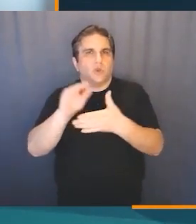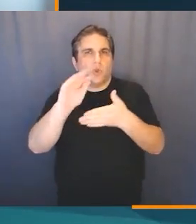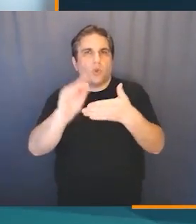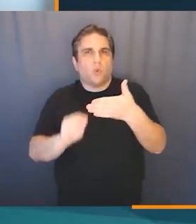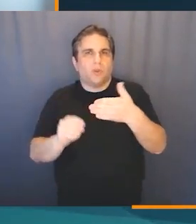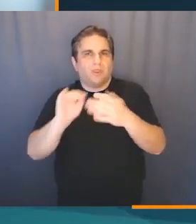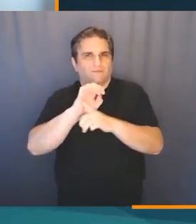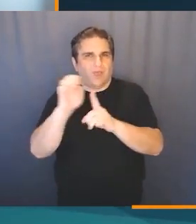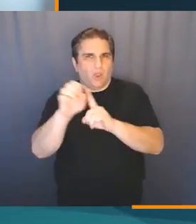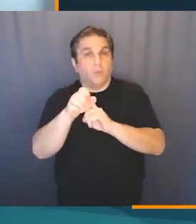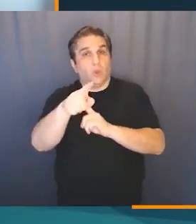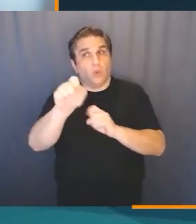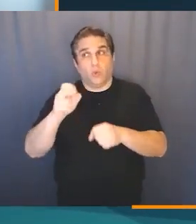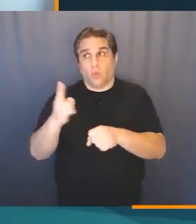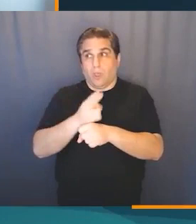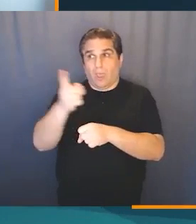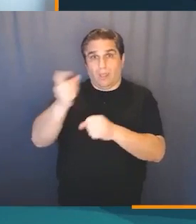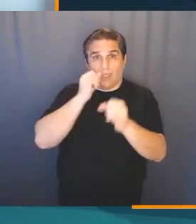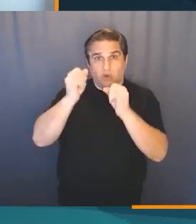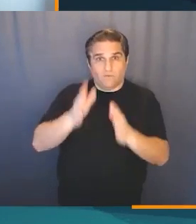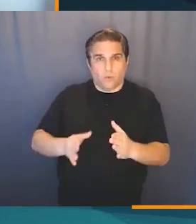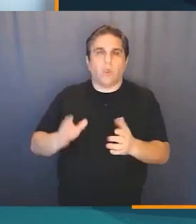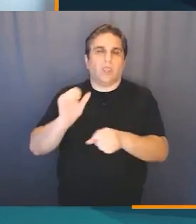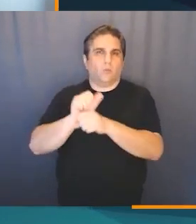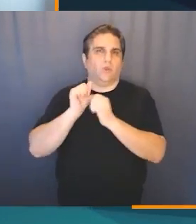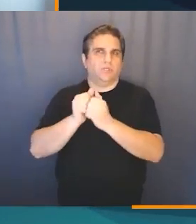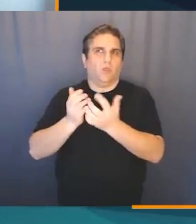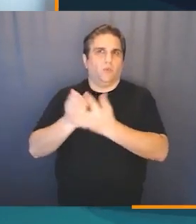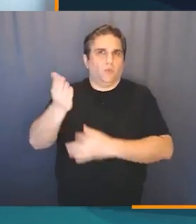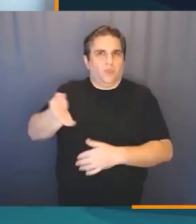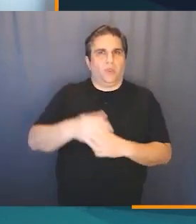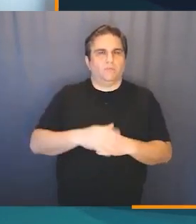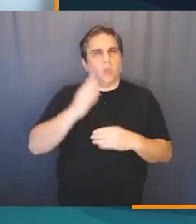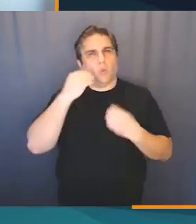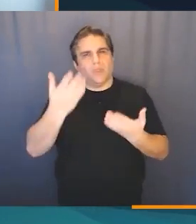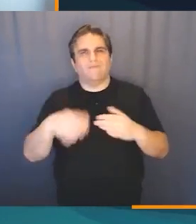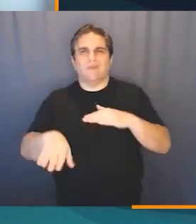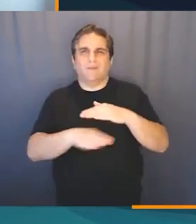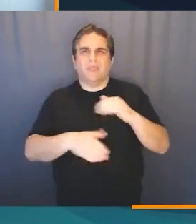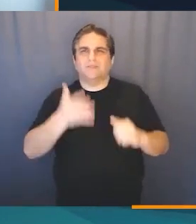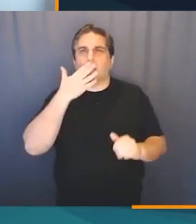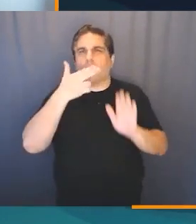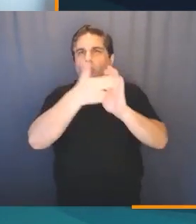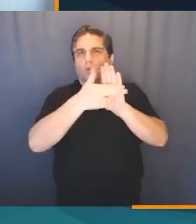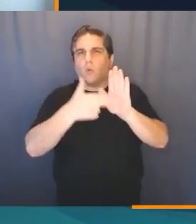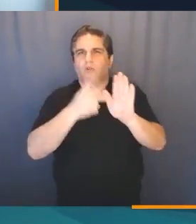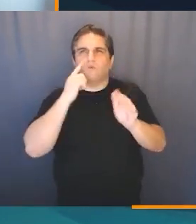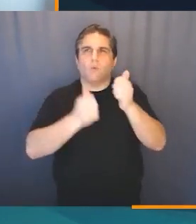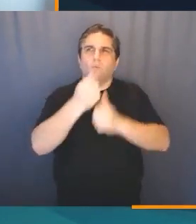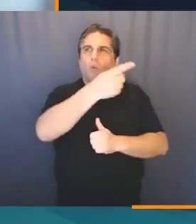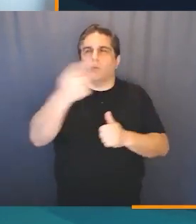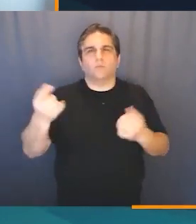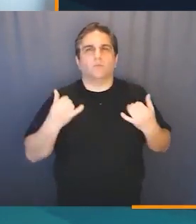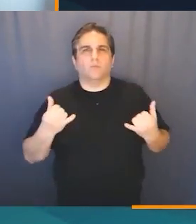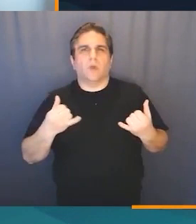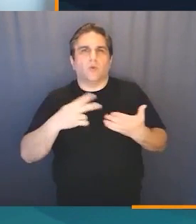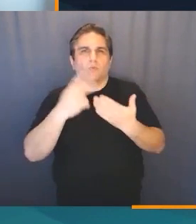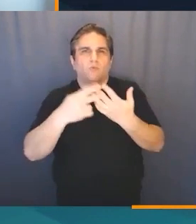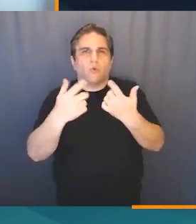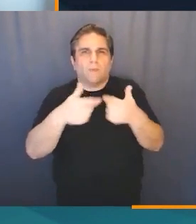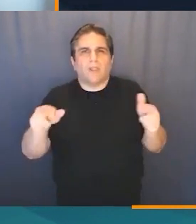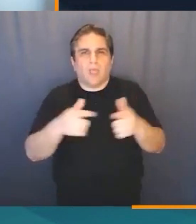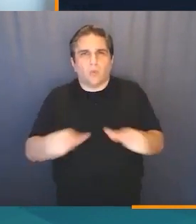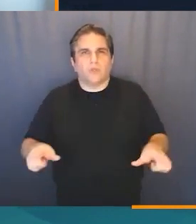that you and your interviewer can work through. It provides basic color coding for most modern programming languages.